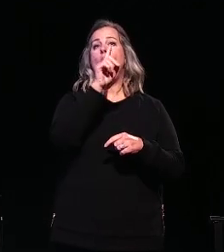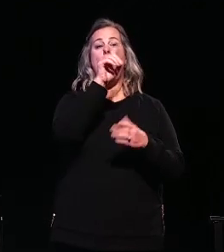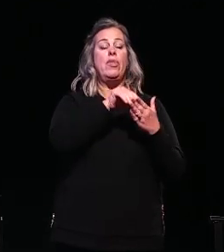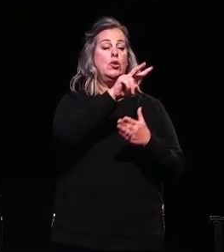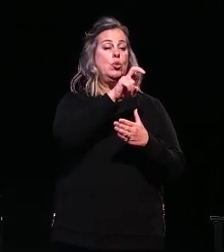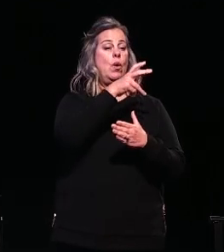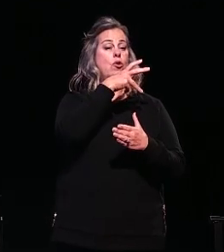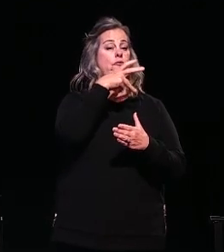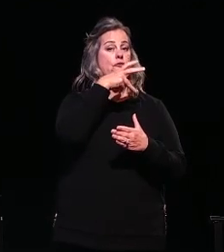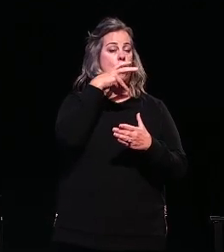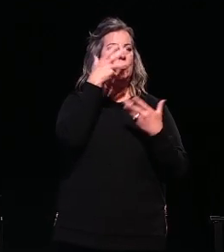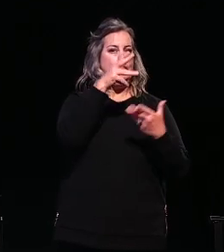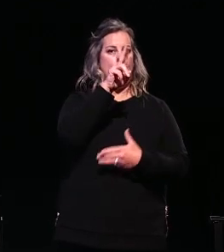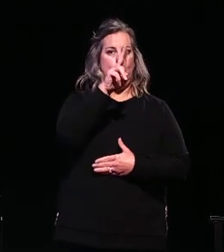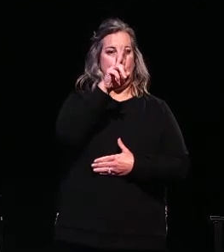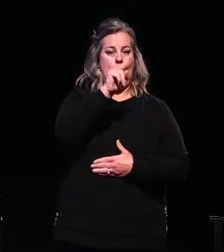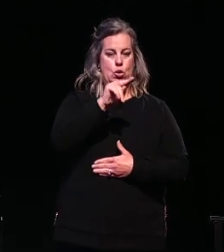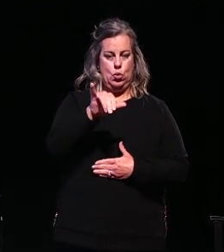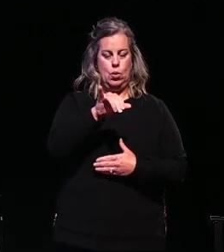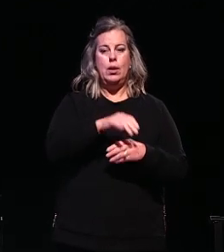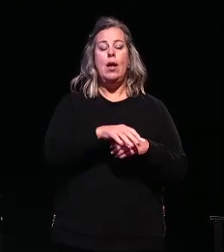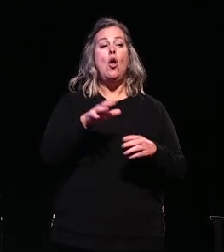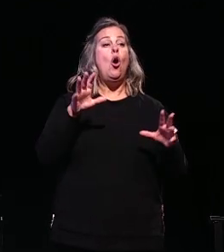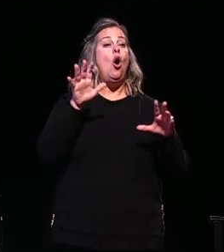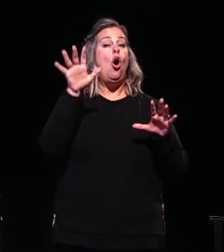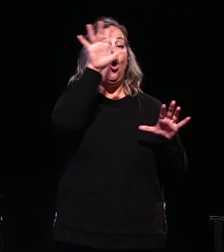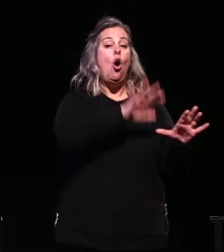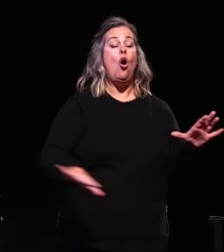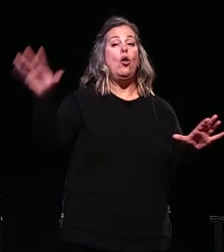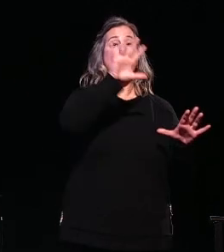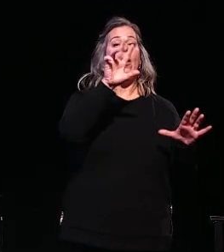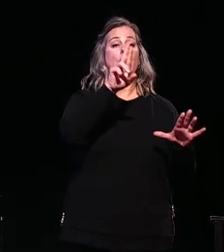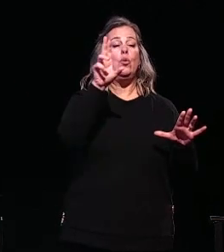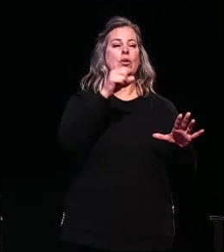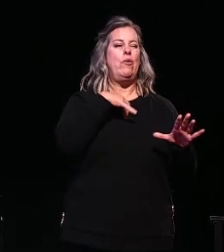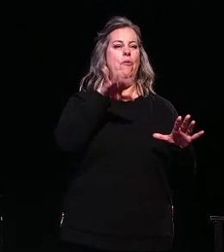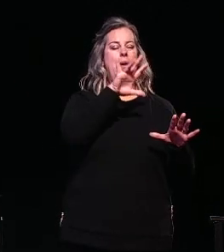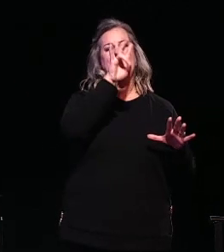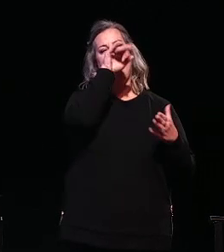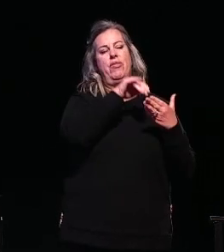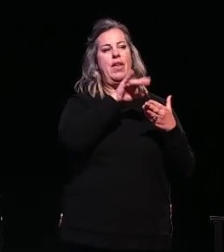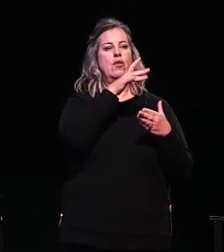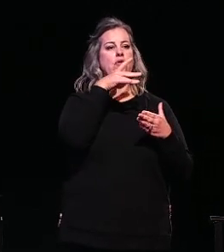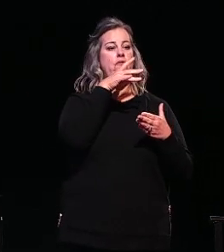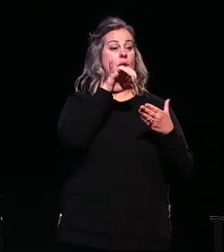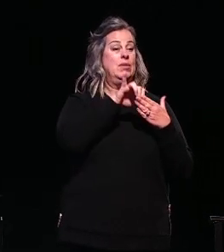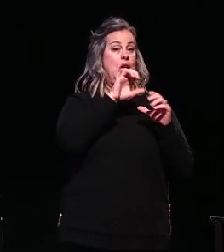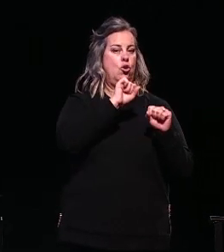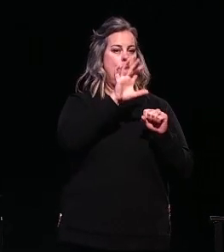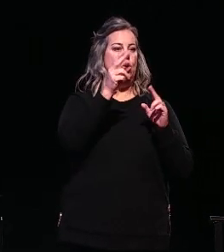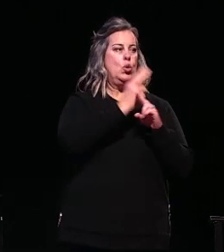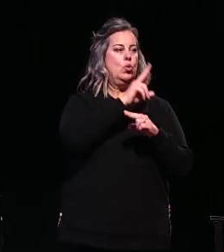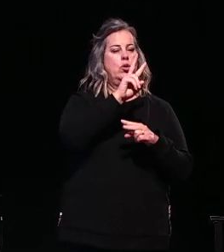York State. In the US market there are over 7,000 farms with 8 million cows that are compatible with the Vortex. This is